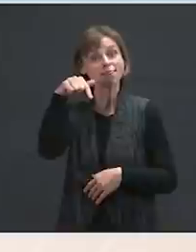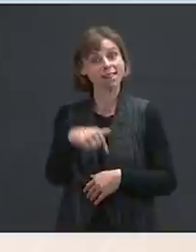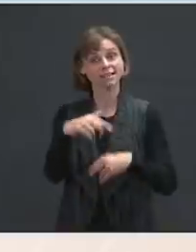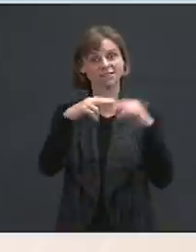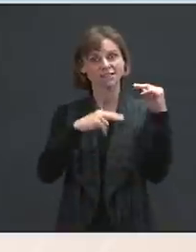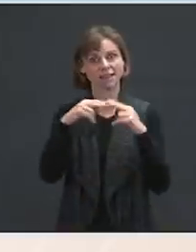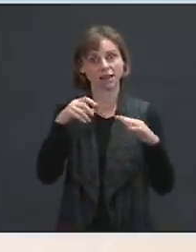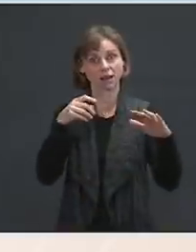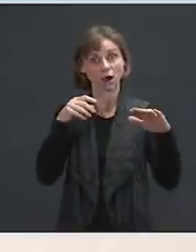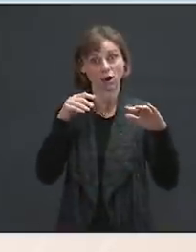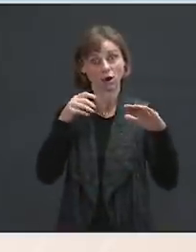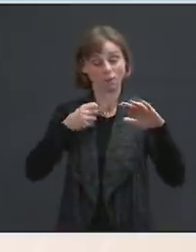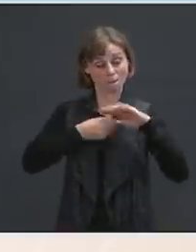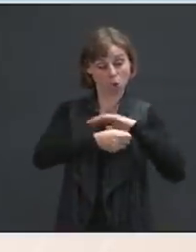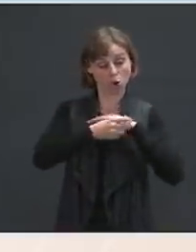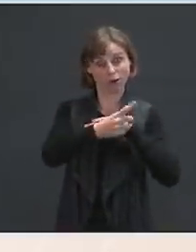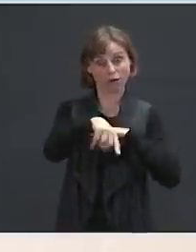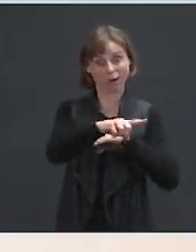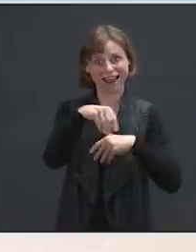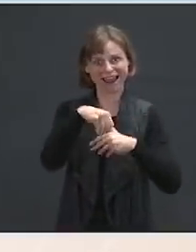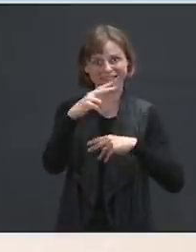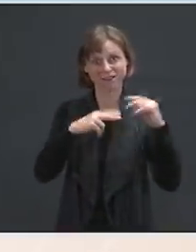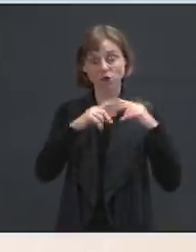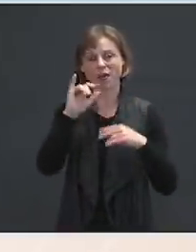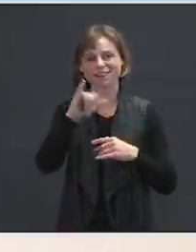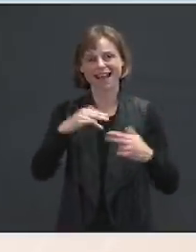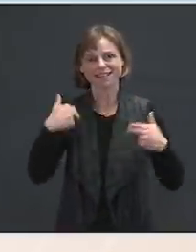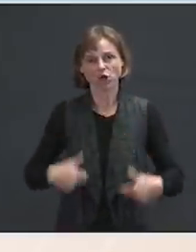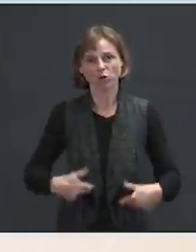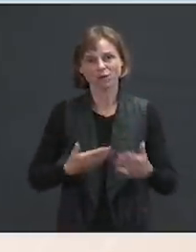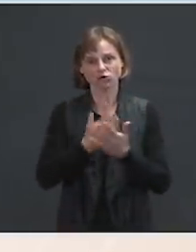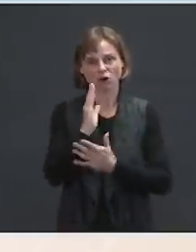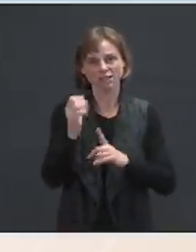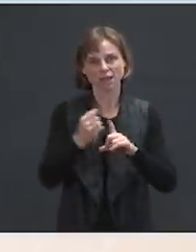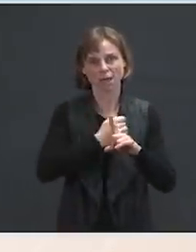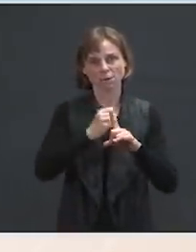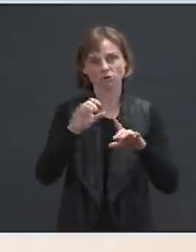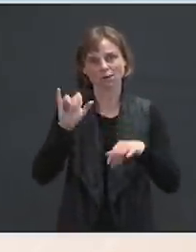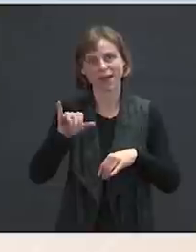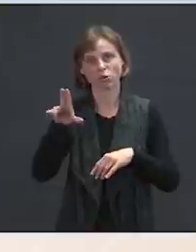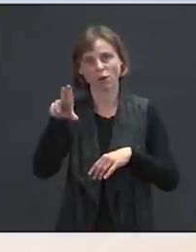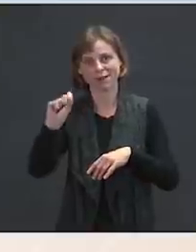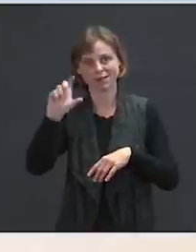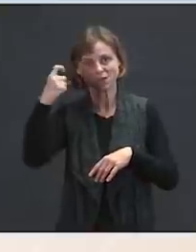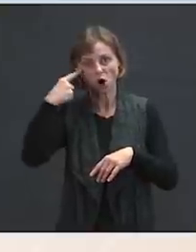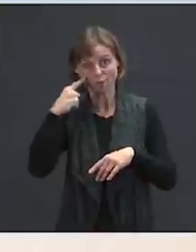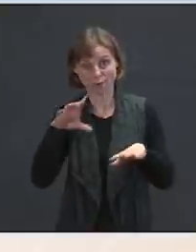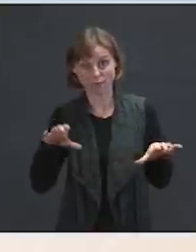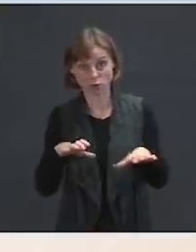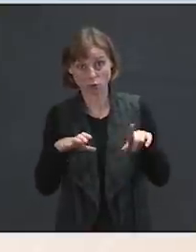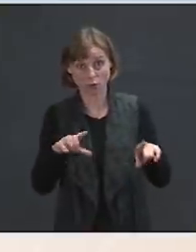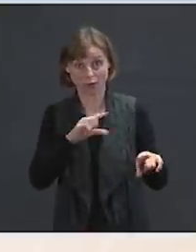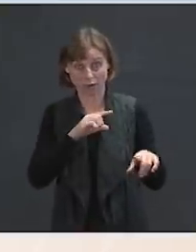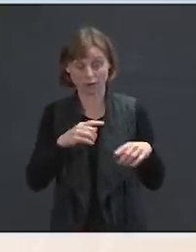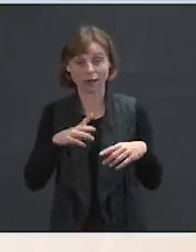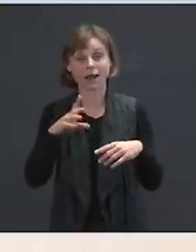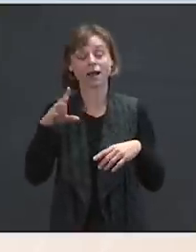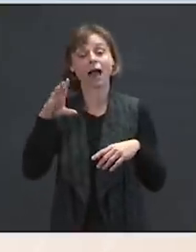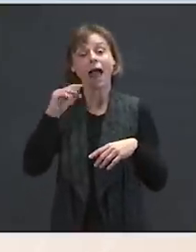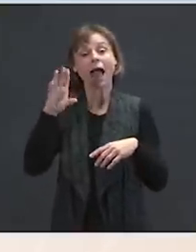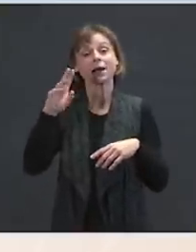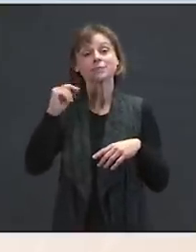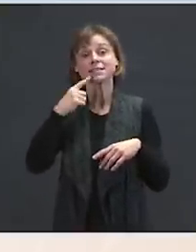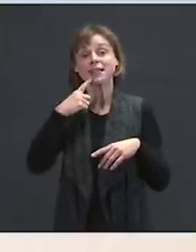people in this facility — was a human rights abuse committed by the United States government. And Jill Biden said, under Trump, there have been horrifying